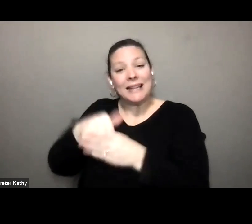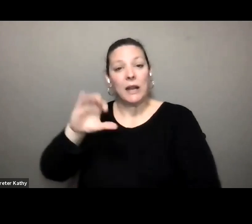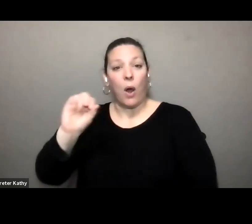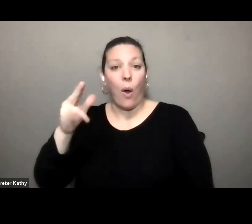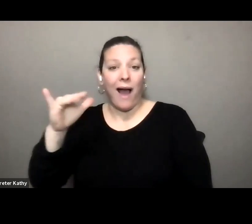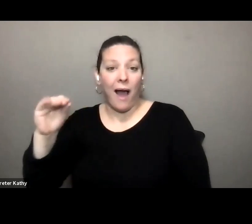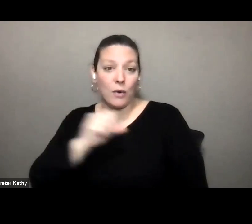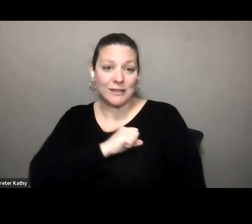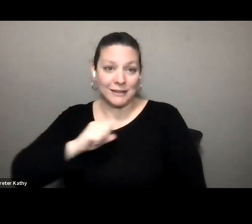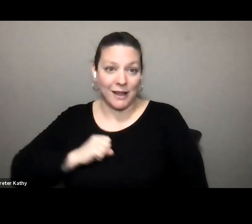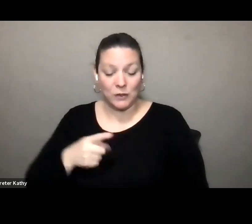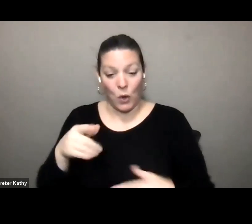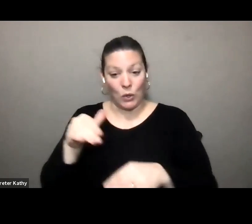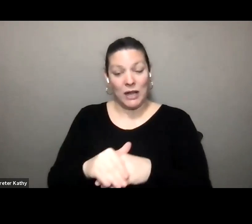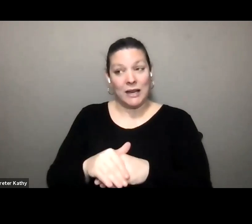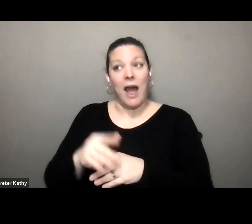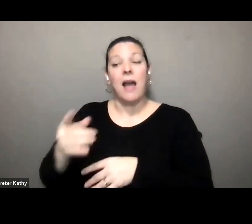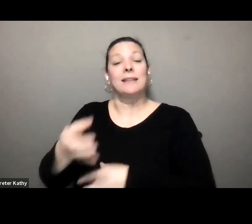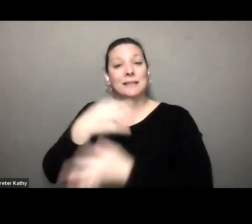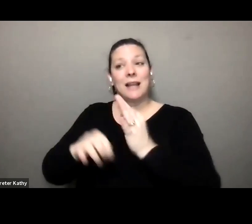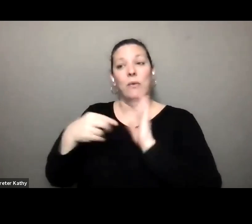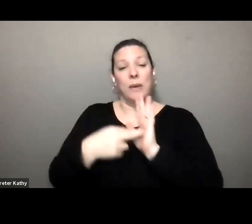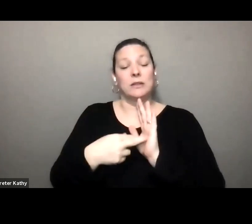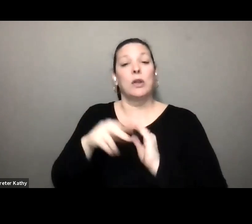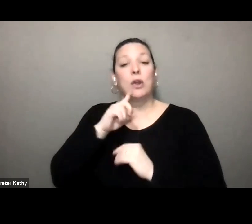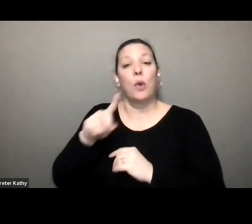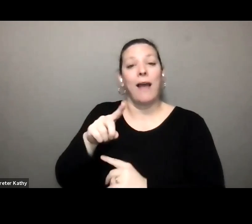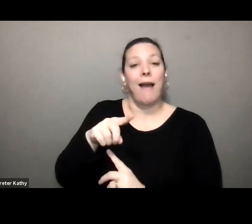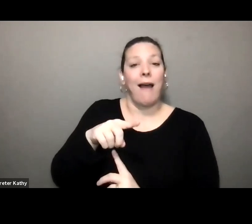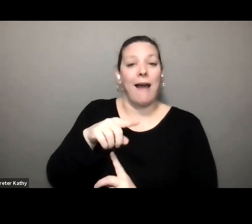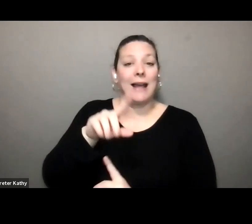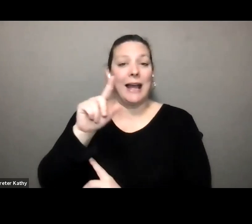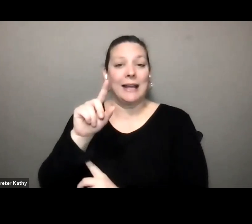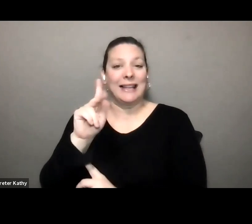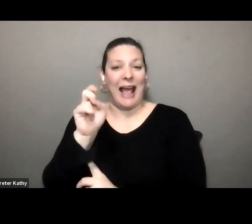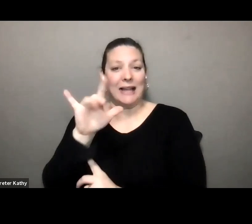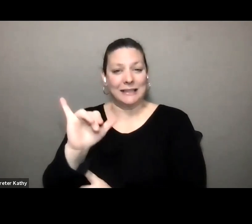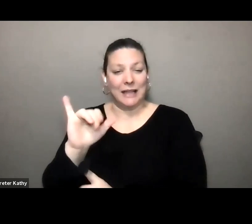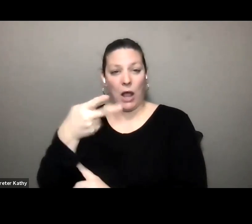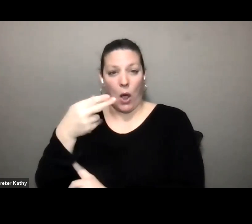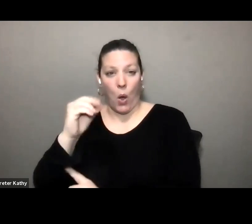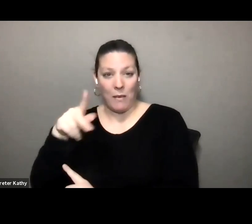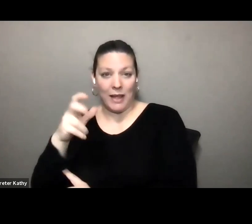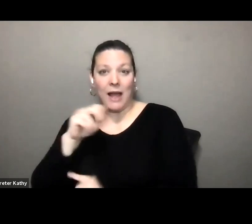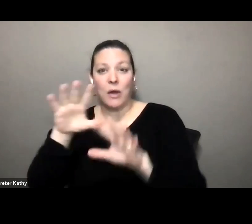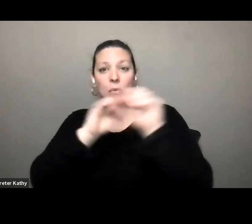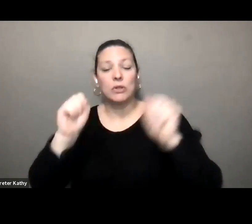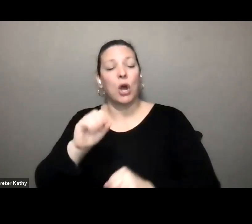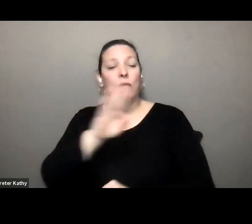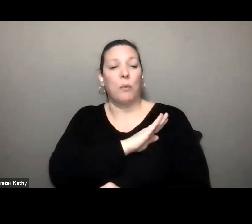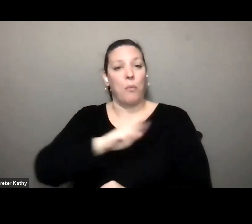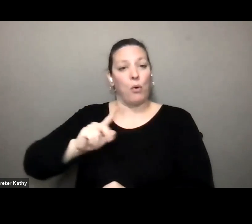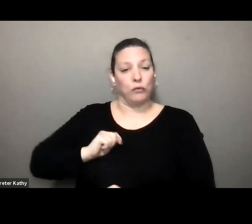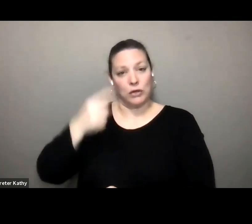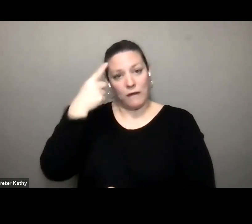so tonight representing the toledo area regional transit authority is kelsey hoagland the president of the board of trustees for